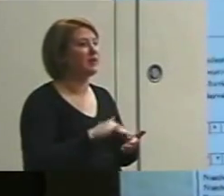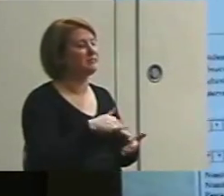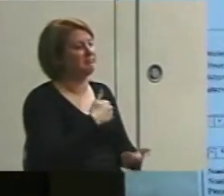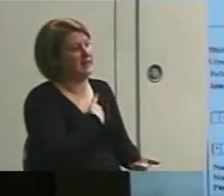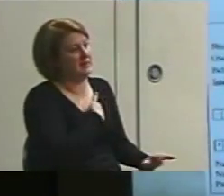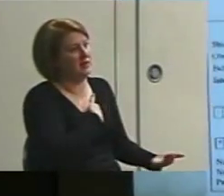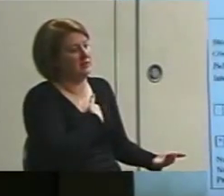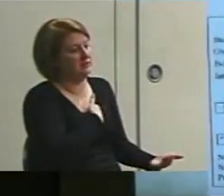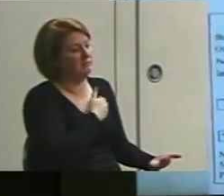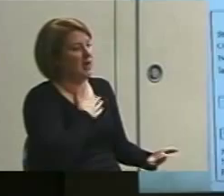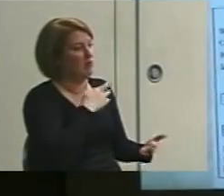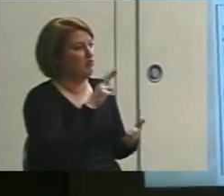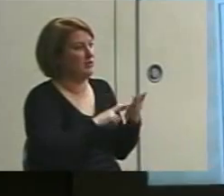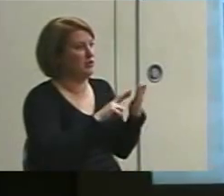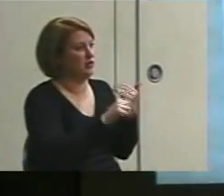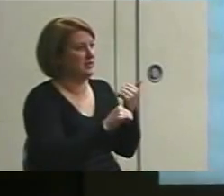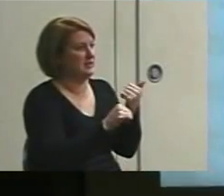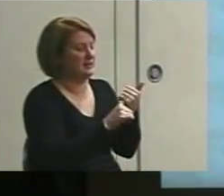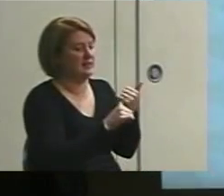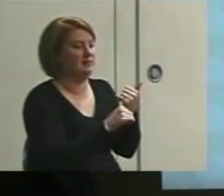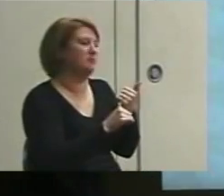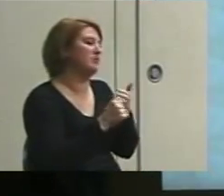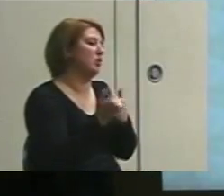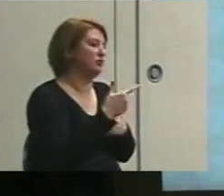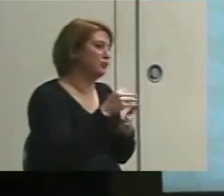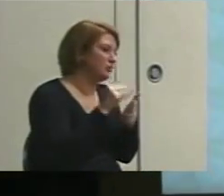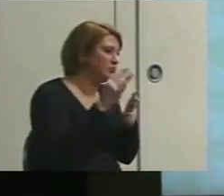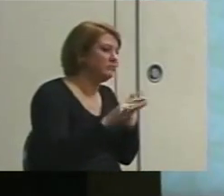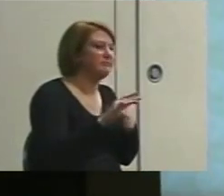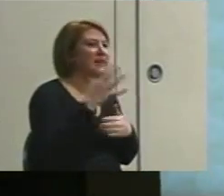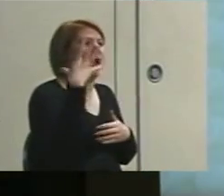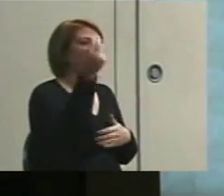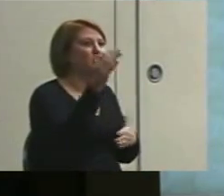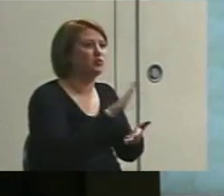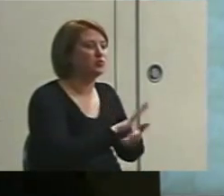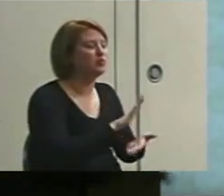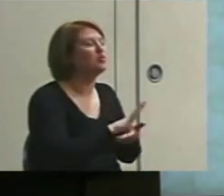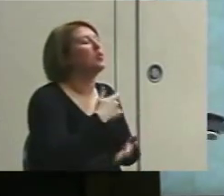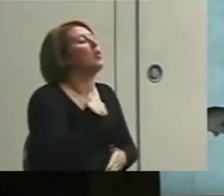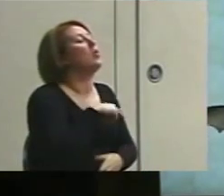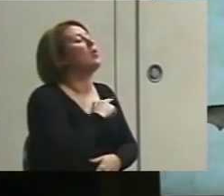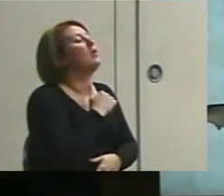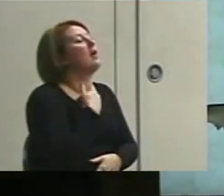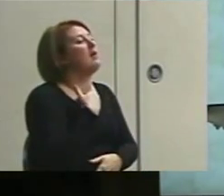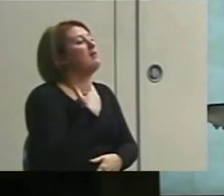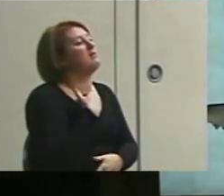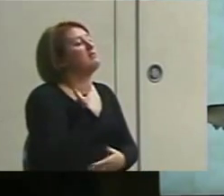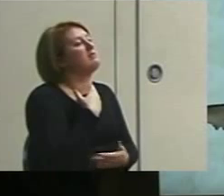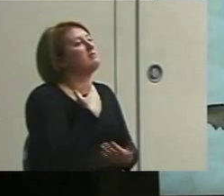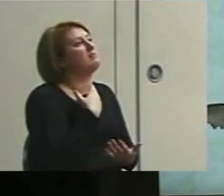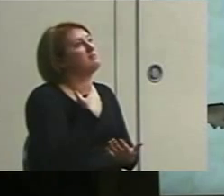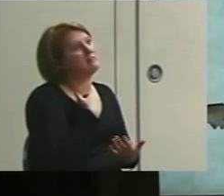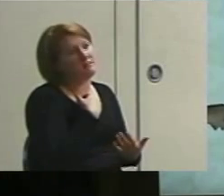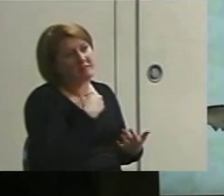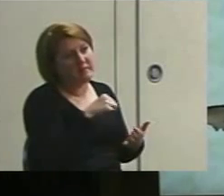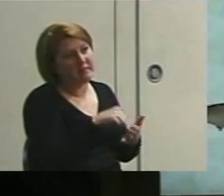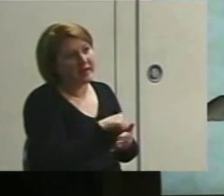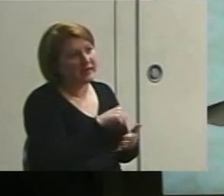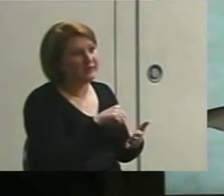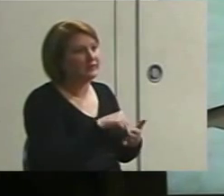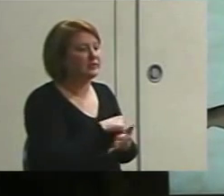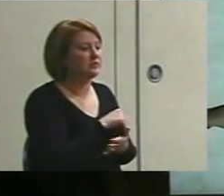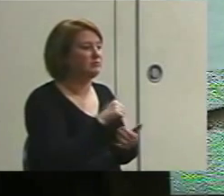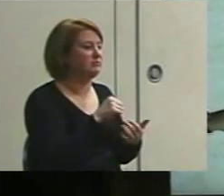myself, my research assistants, doc students, and everybody that are out in schools, we have pages with